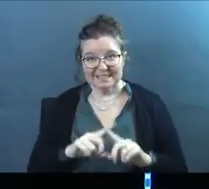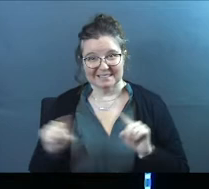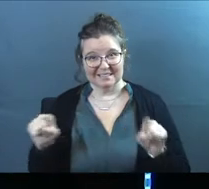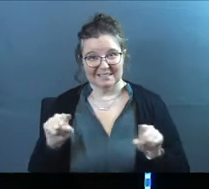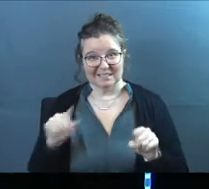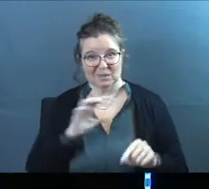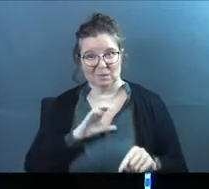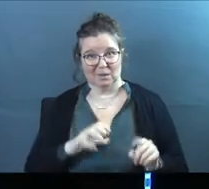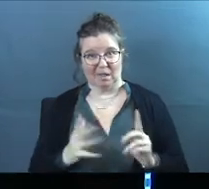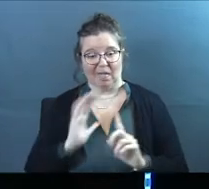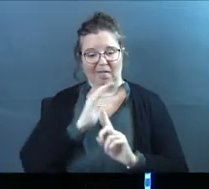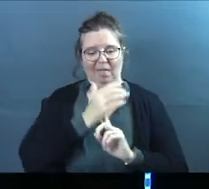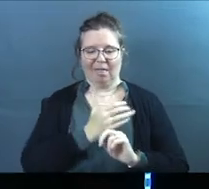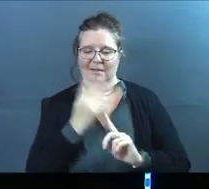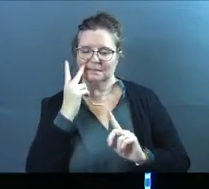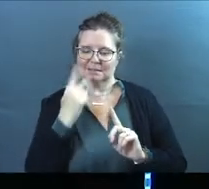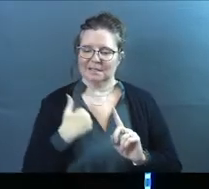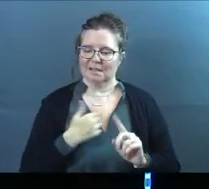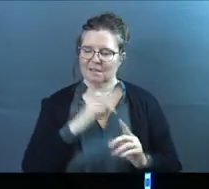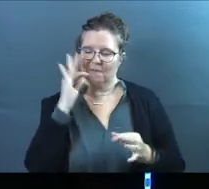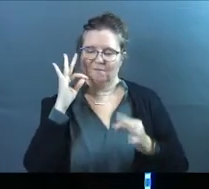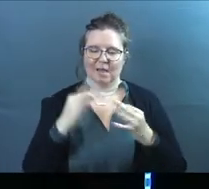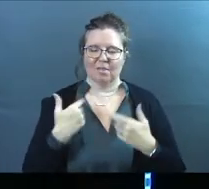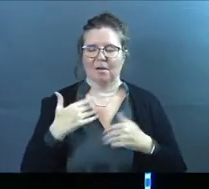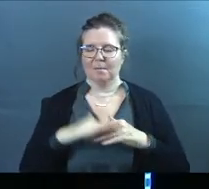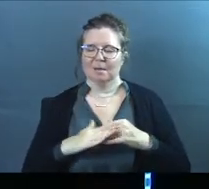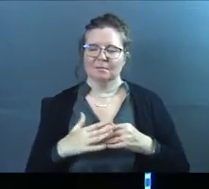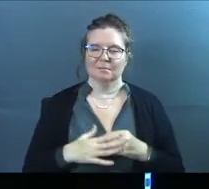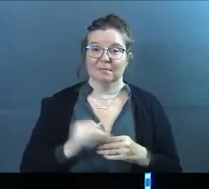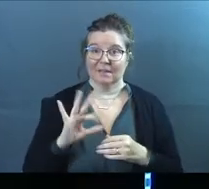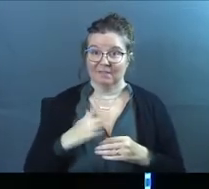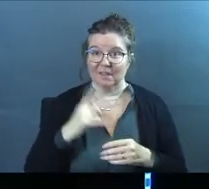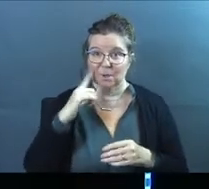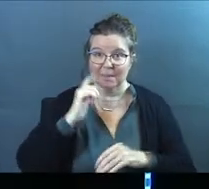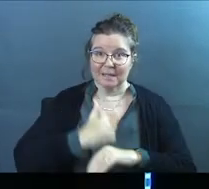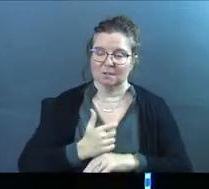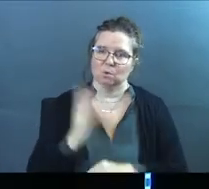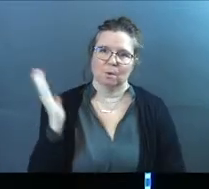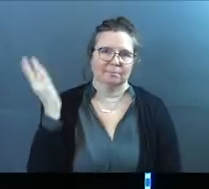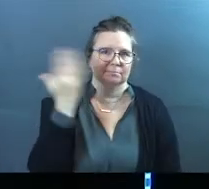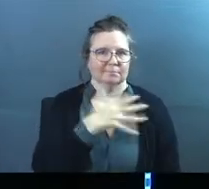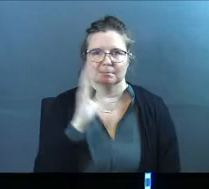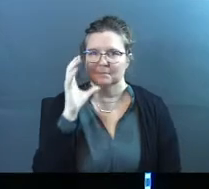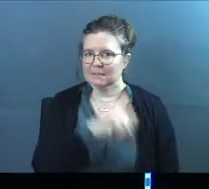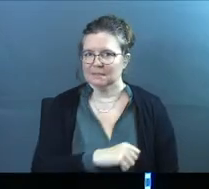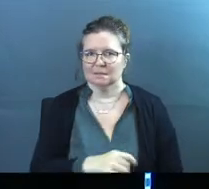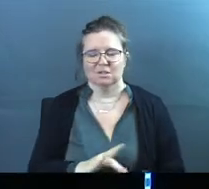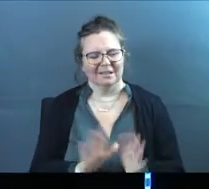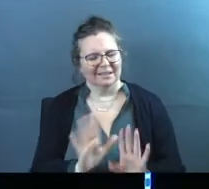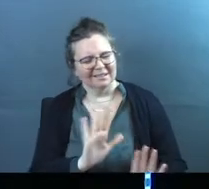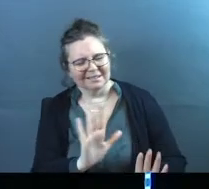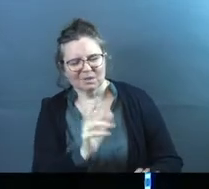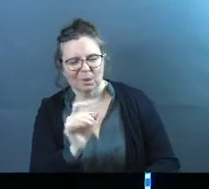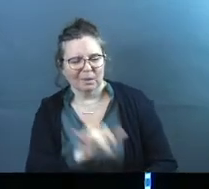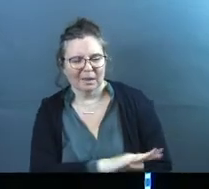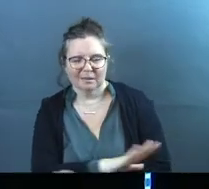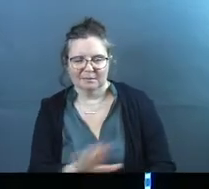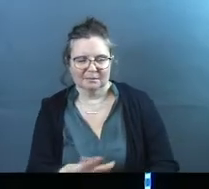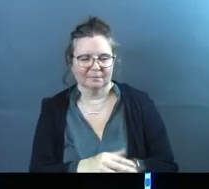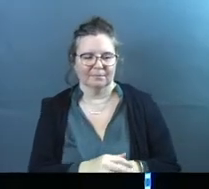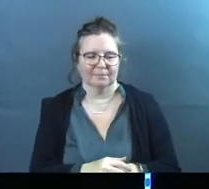the Christianity all over me? Can you see the faith all over me? It's like, if that's your mindset, you're missing it. Jesus is like, don't do that.